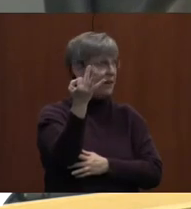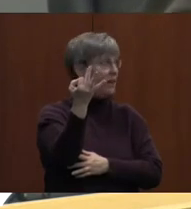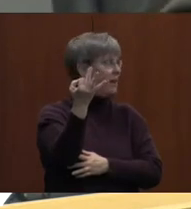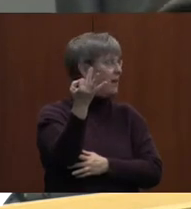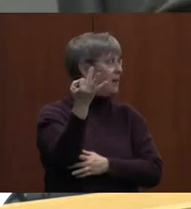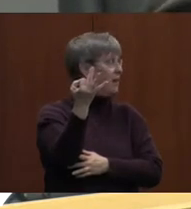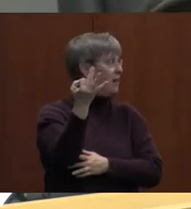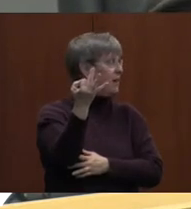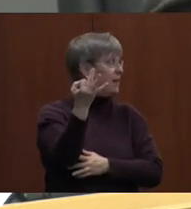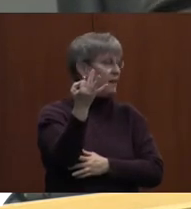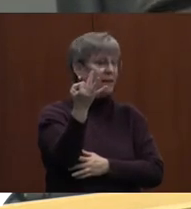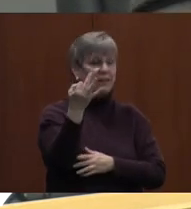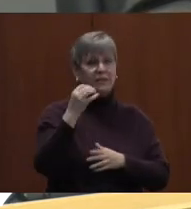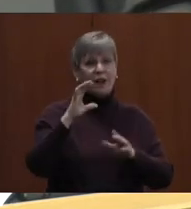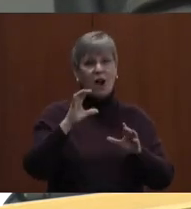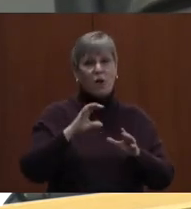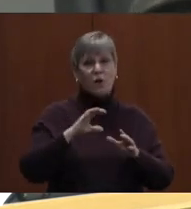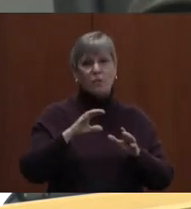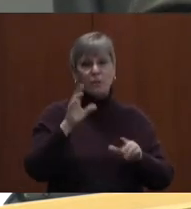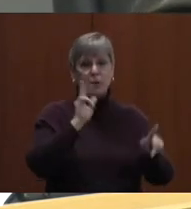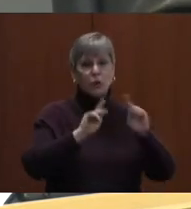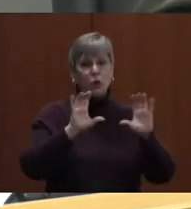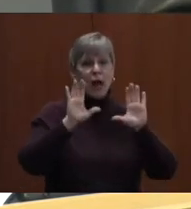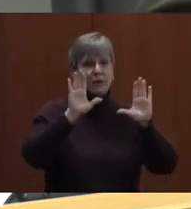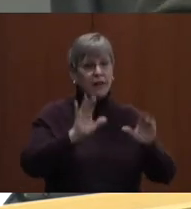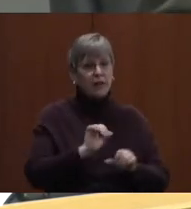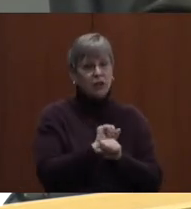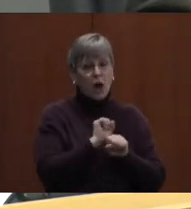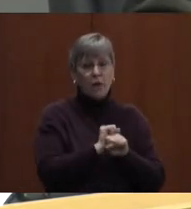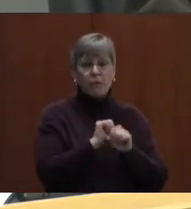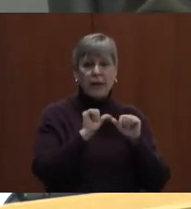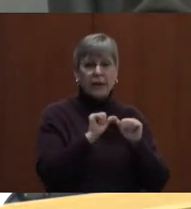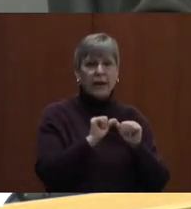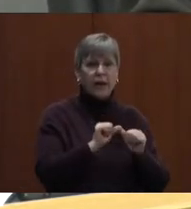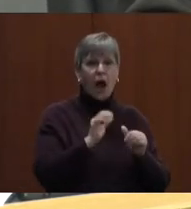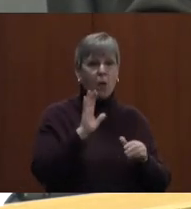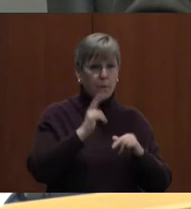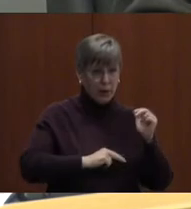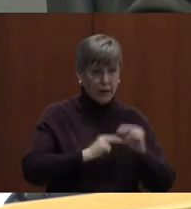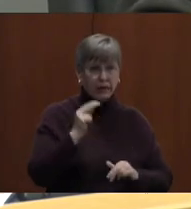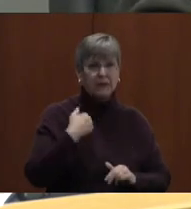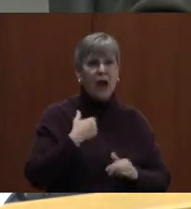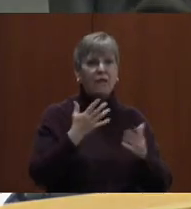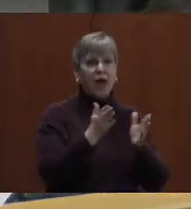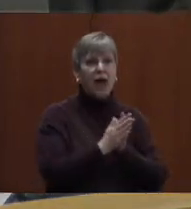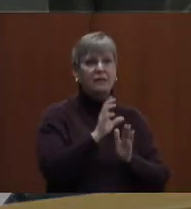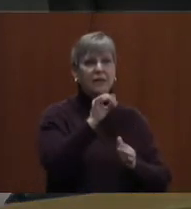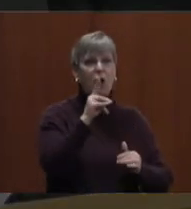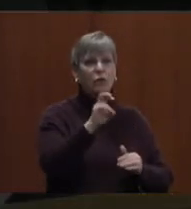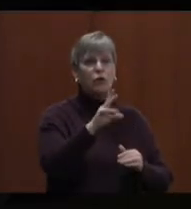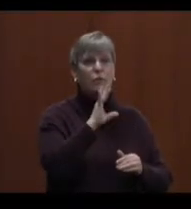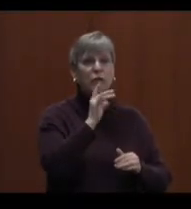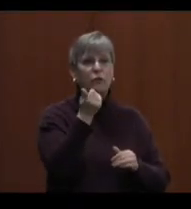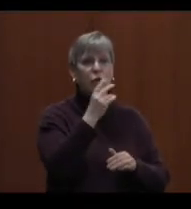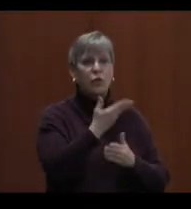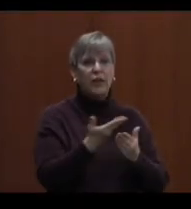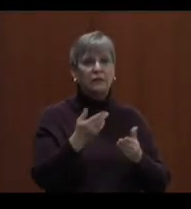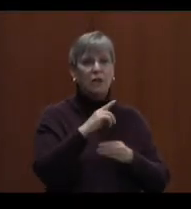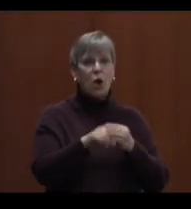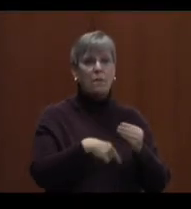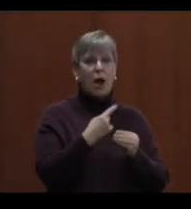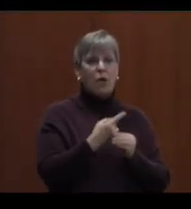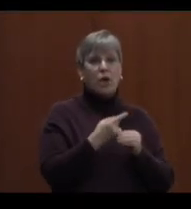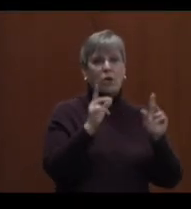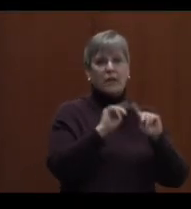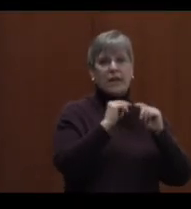just does an outstanding job of maintaining our buildings, and I've asked Mr. Stauffer if he would just mention a few things about our trades team and